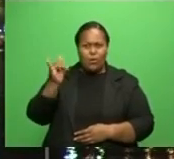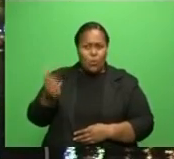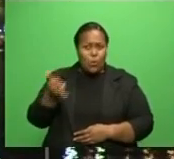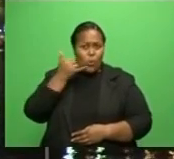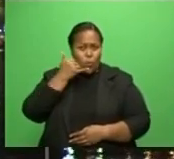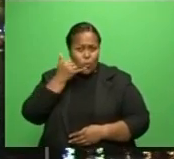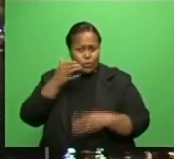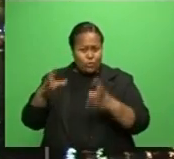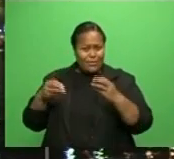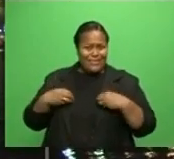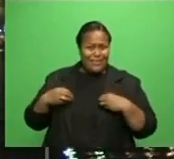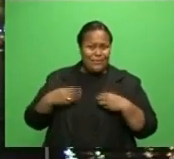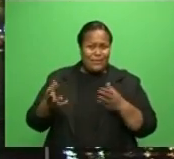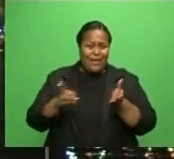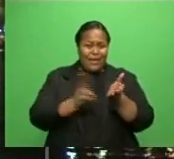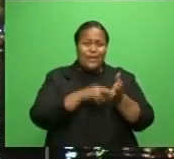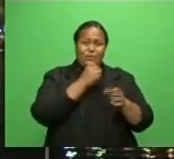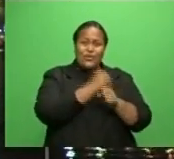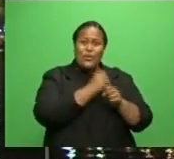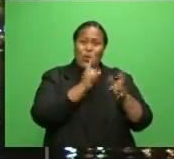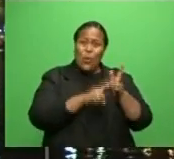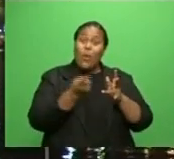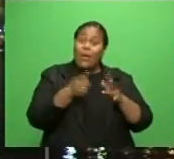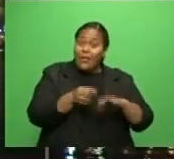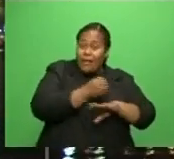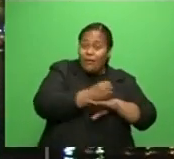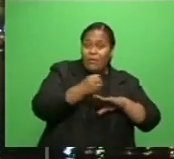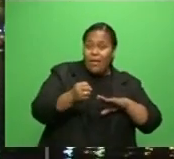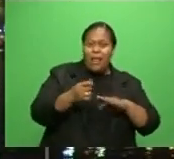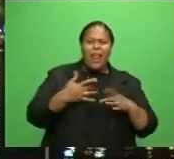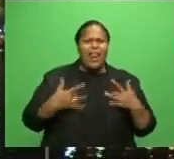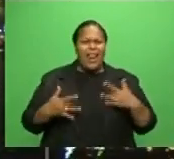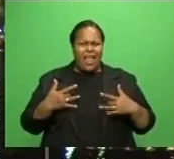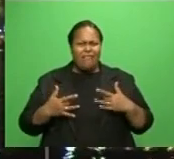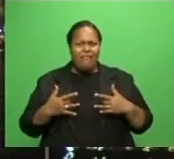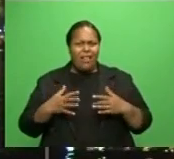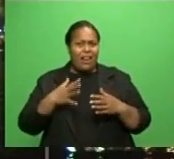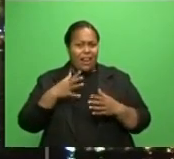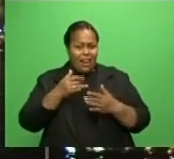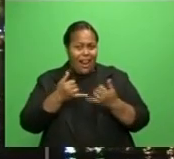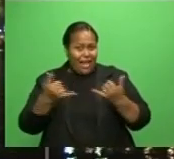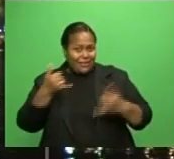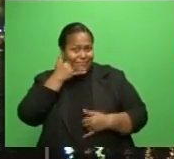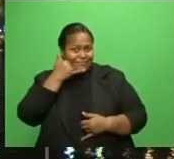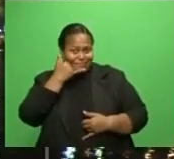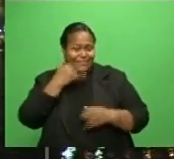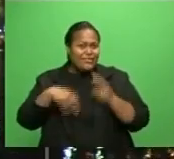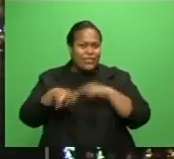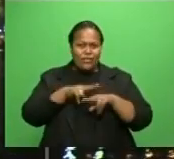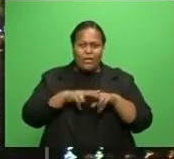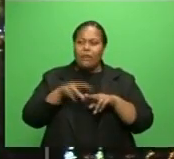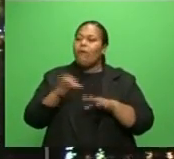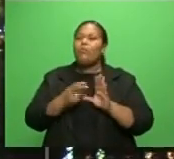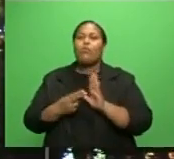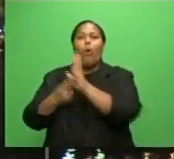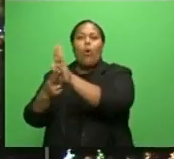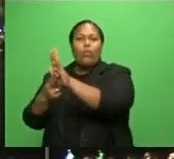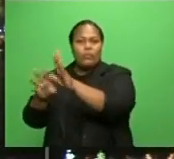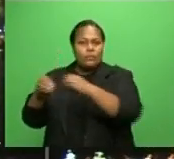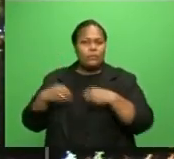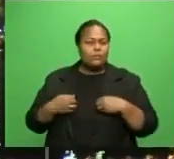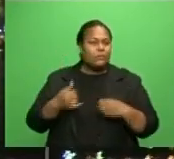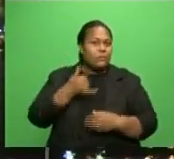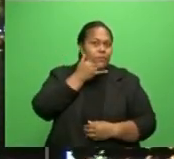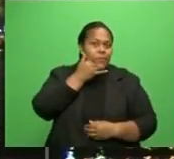government, non-government organization Lifeline Fiji is from the Northern Division. Team leader Jerry Merakula says